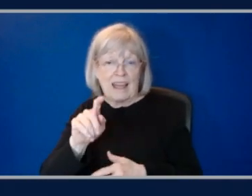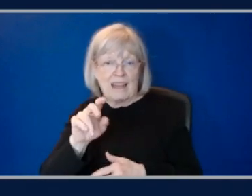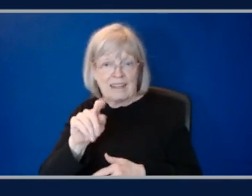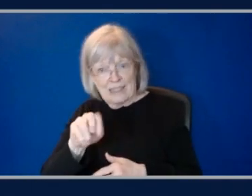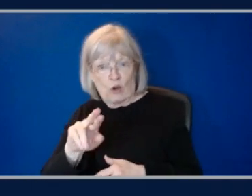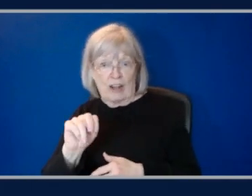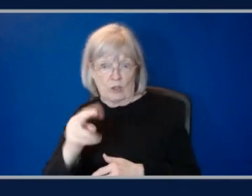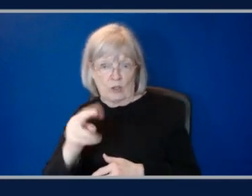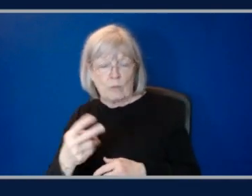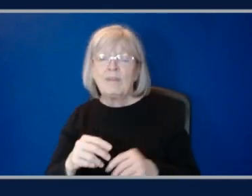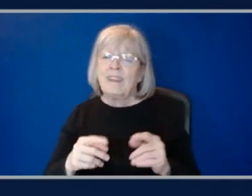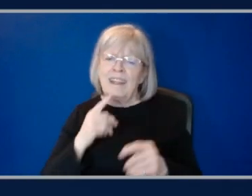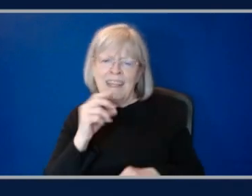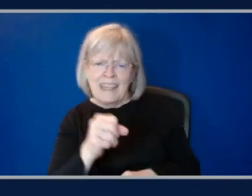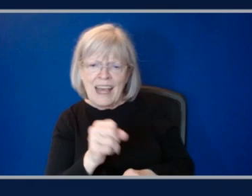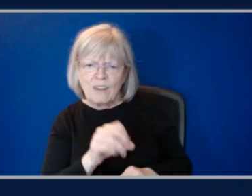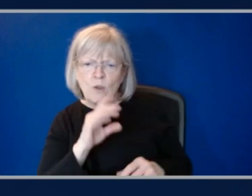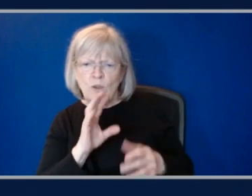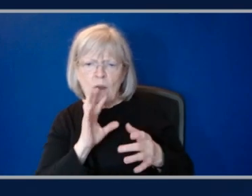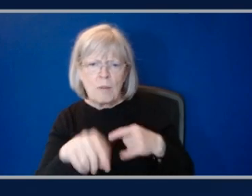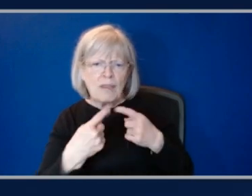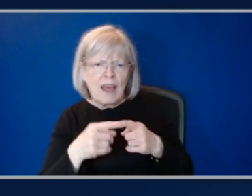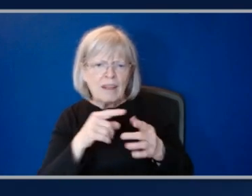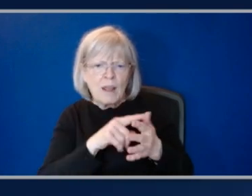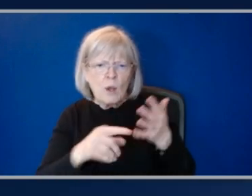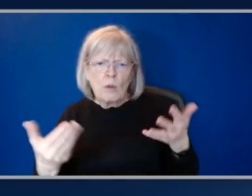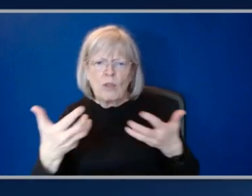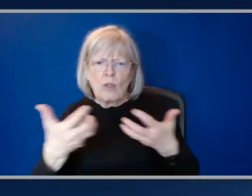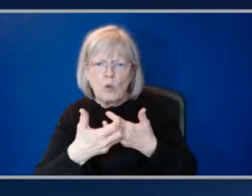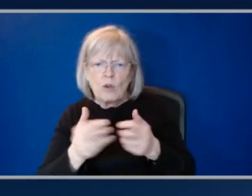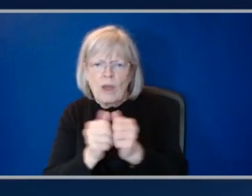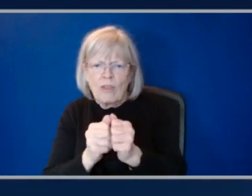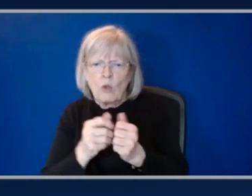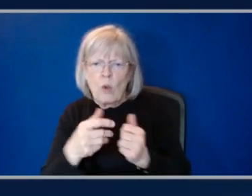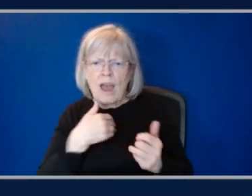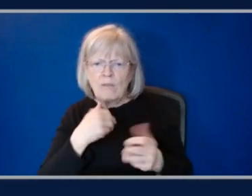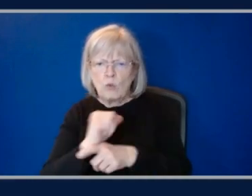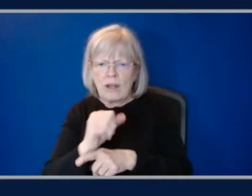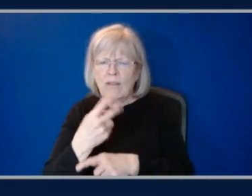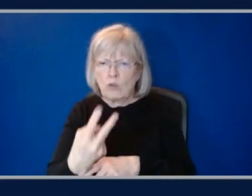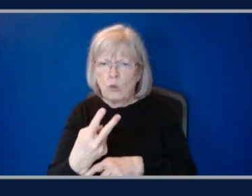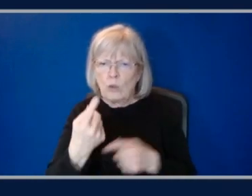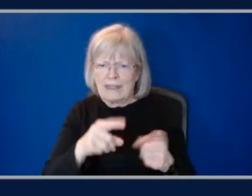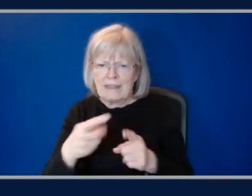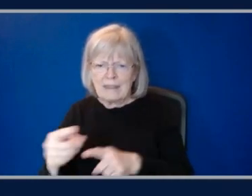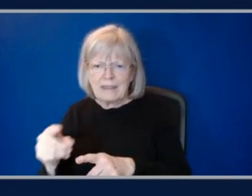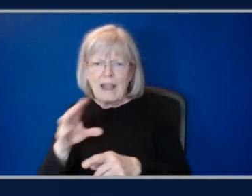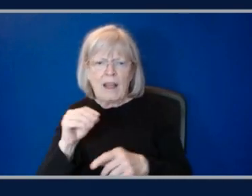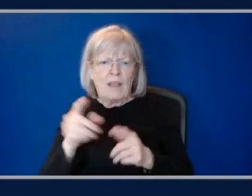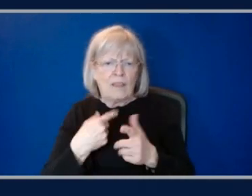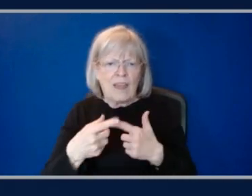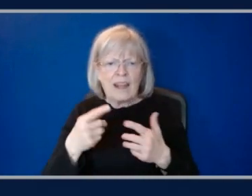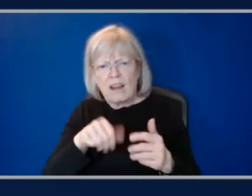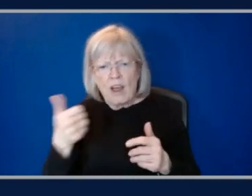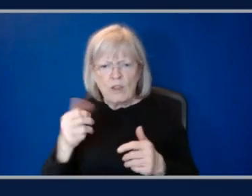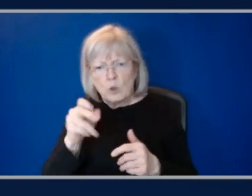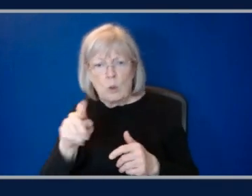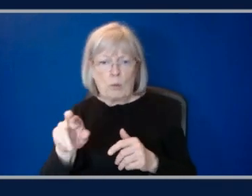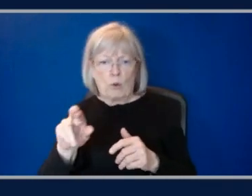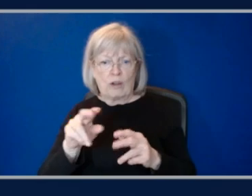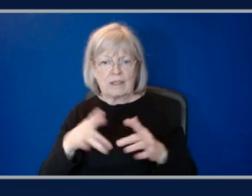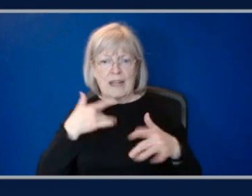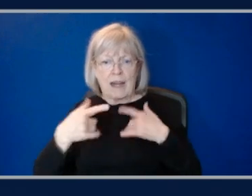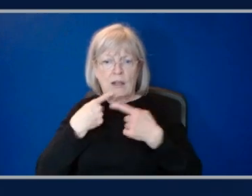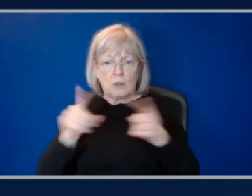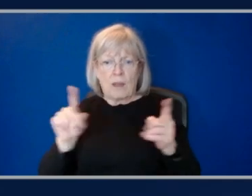think about bringing the pieces together here, you've got training in two instances. And then another super exciting announcement was all about ultra servers. How do the two relate? Yeah, no,